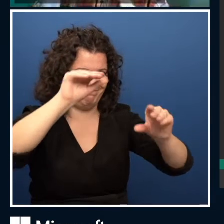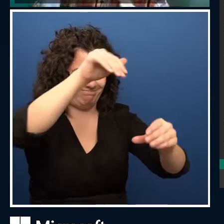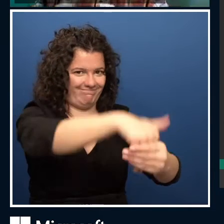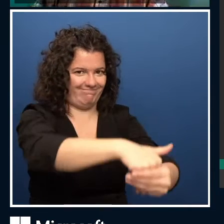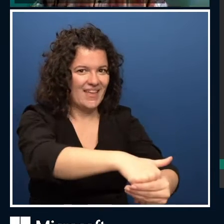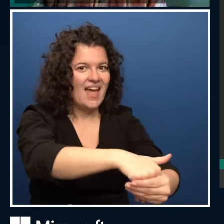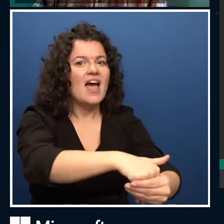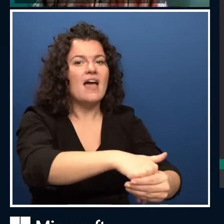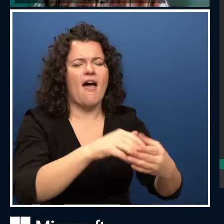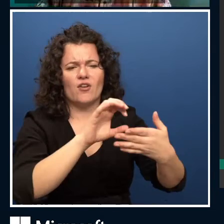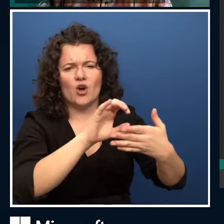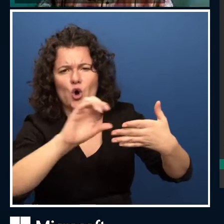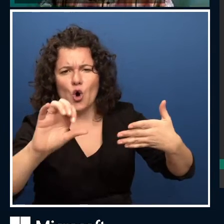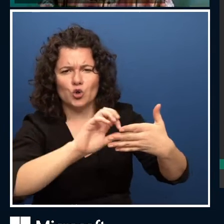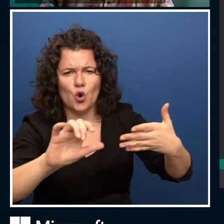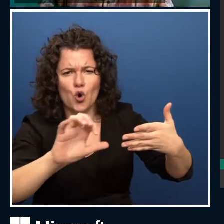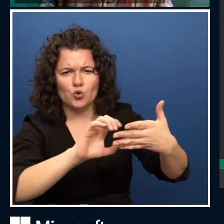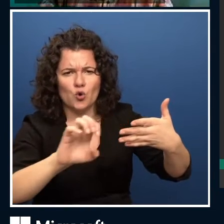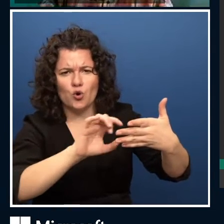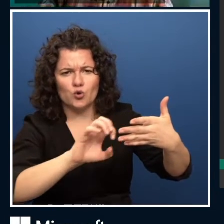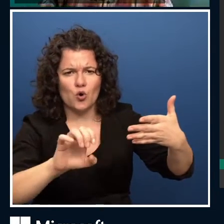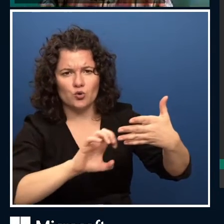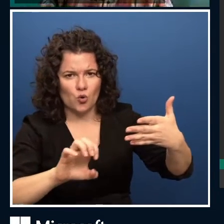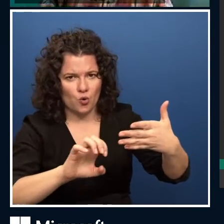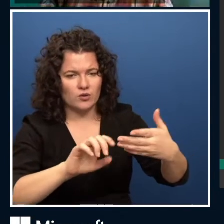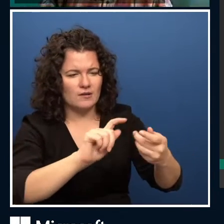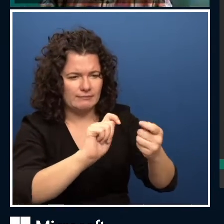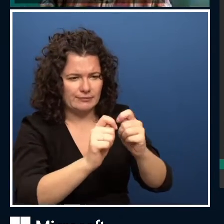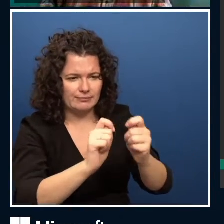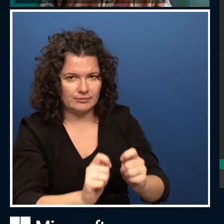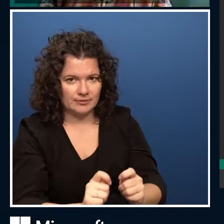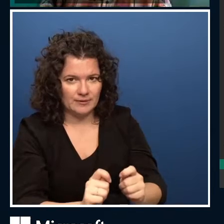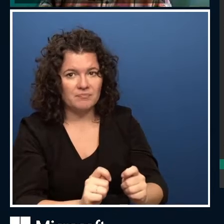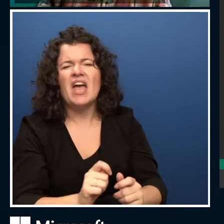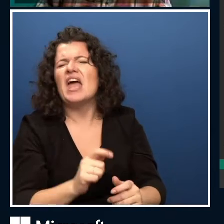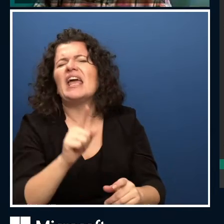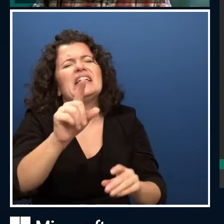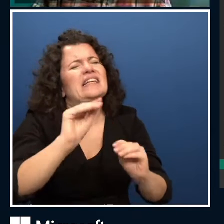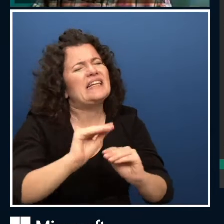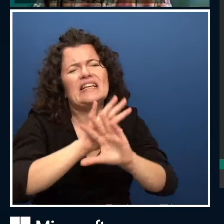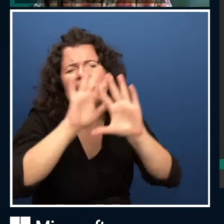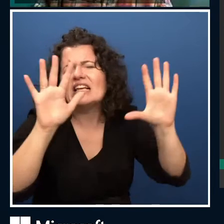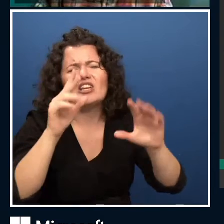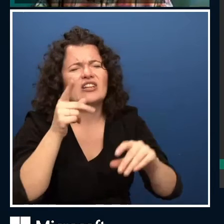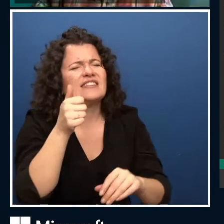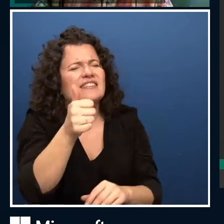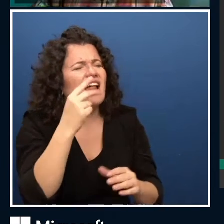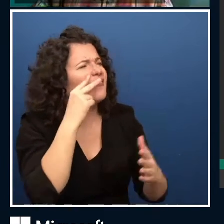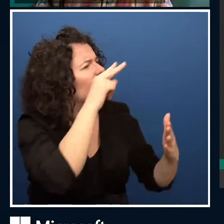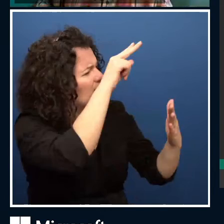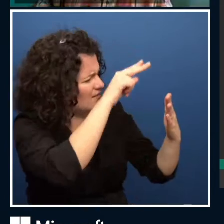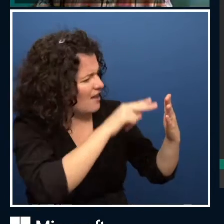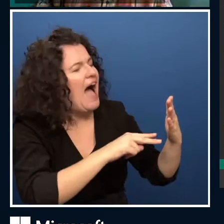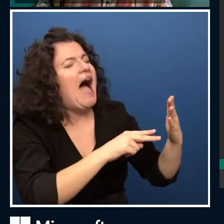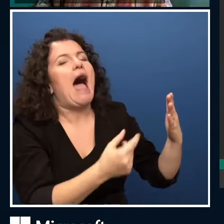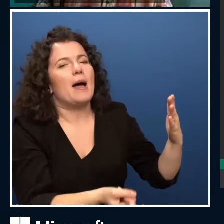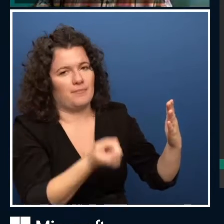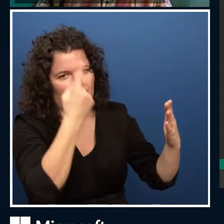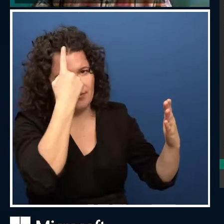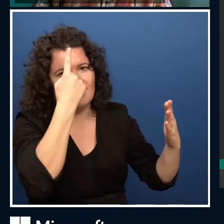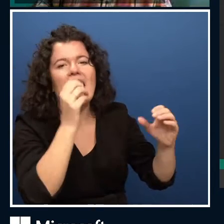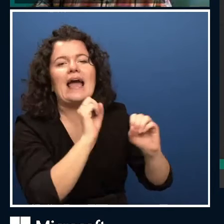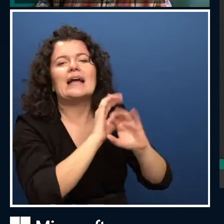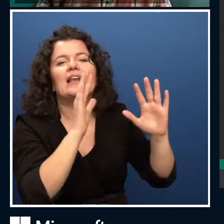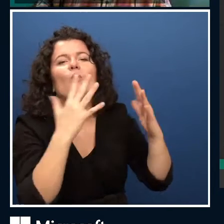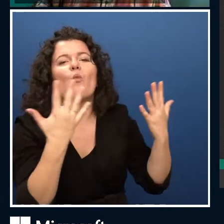you open it later on, the code is pretty much self-explanatory. It contains the description of what's going on. But I will go quickly